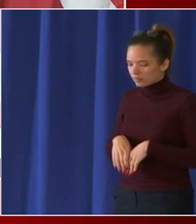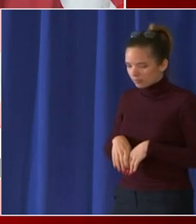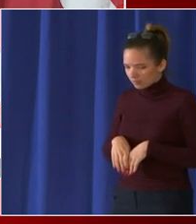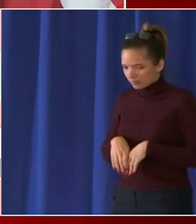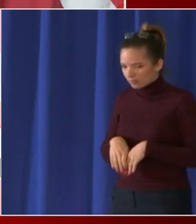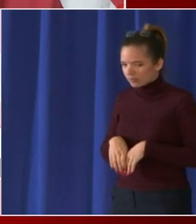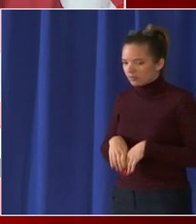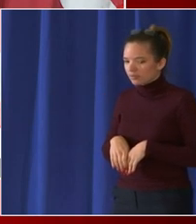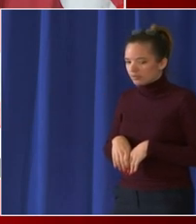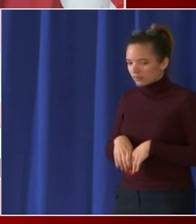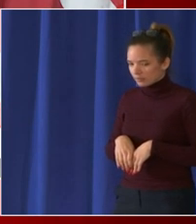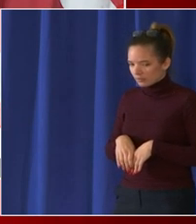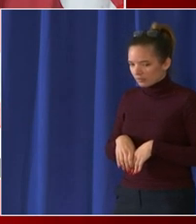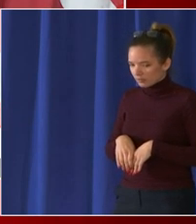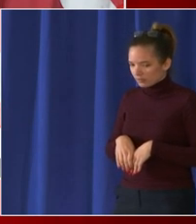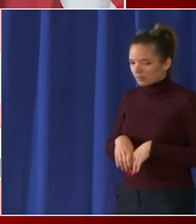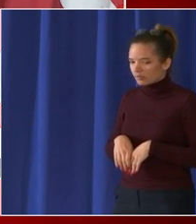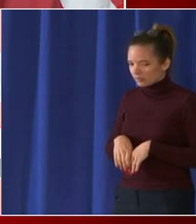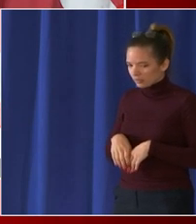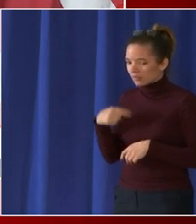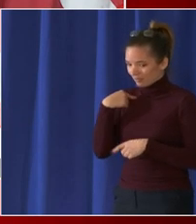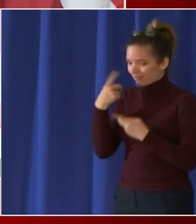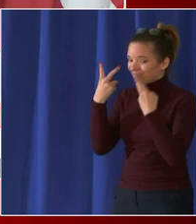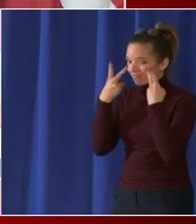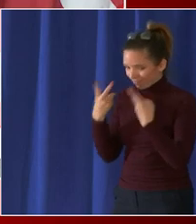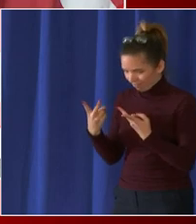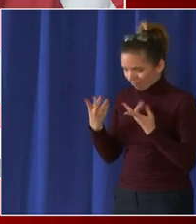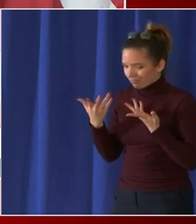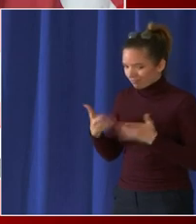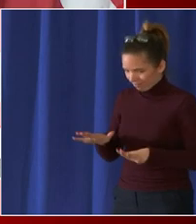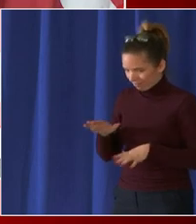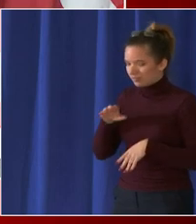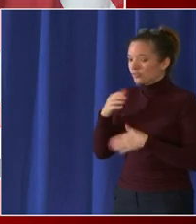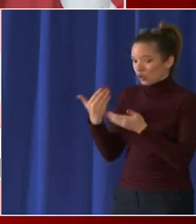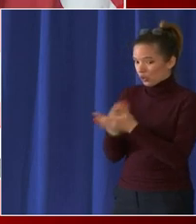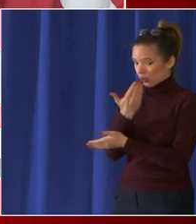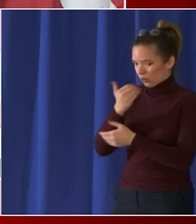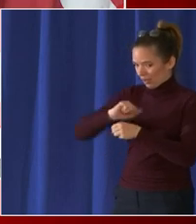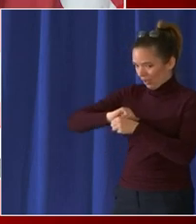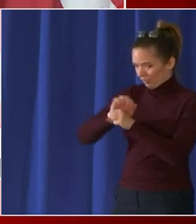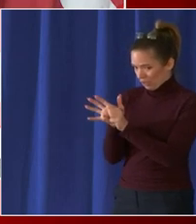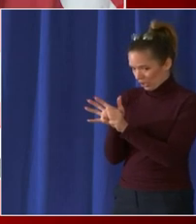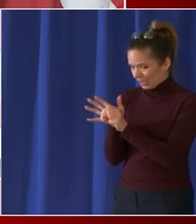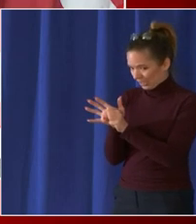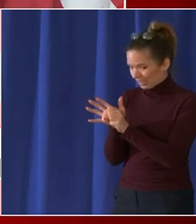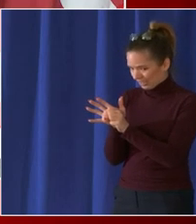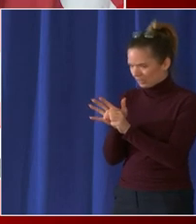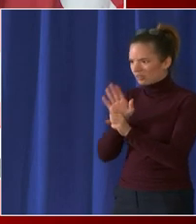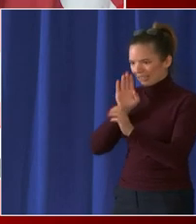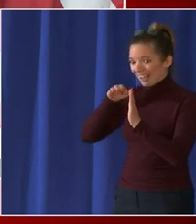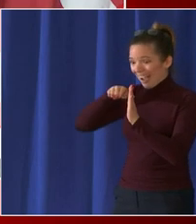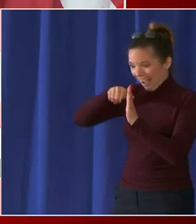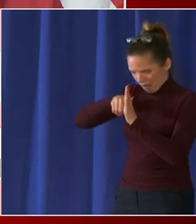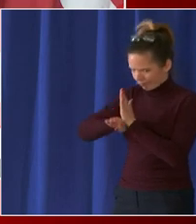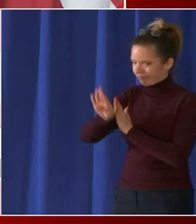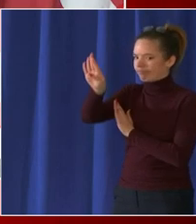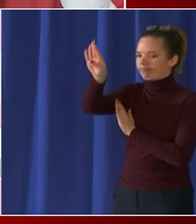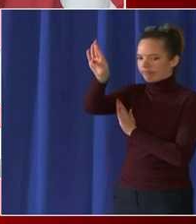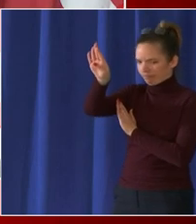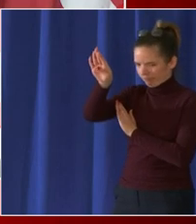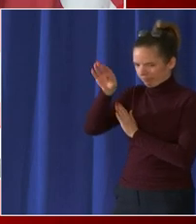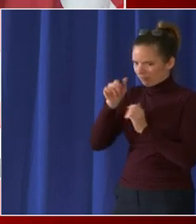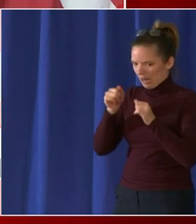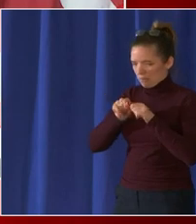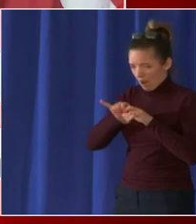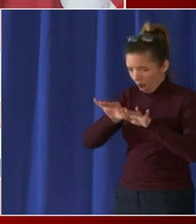know we've seen with this experience with this omicron variant how contagious as it has been but also the the